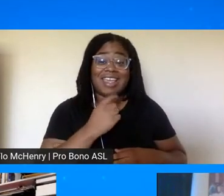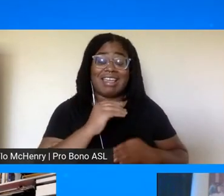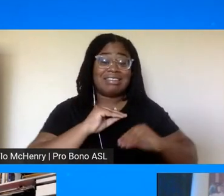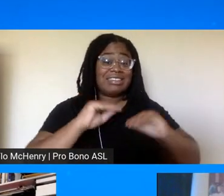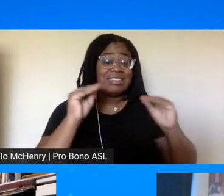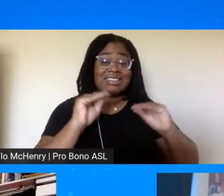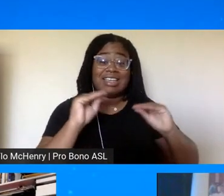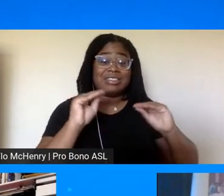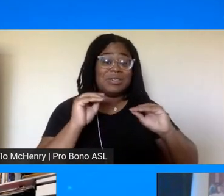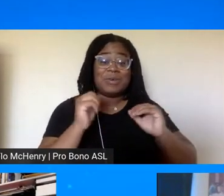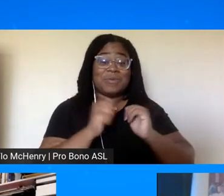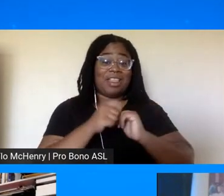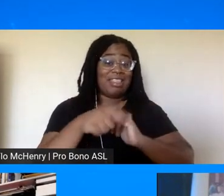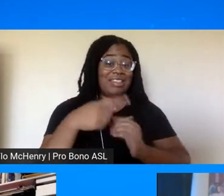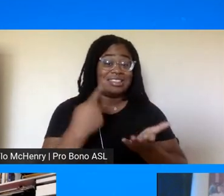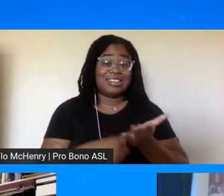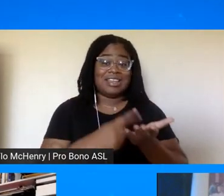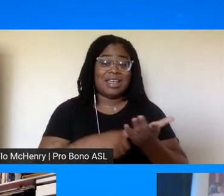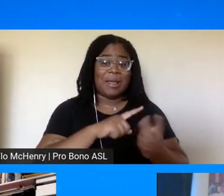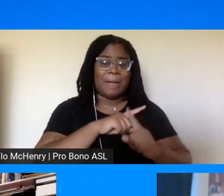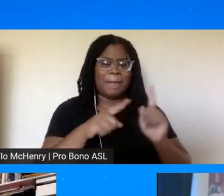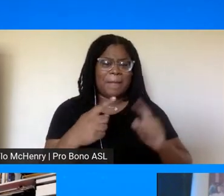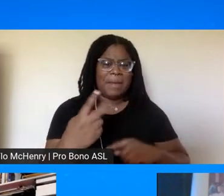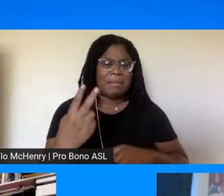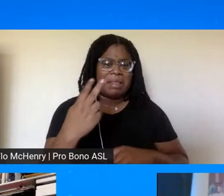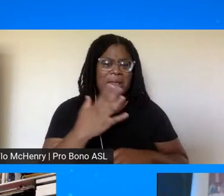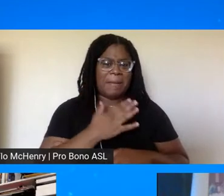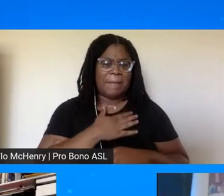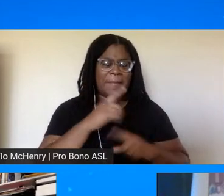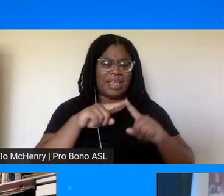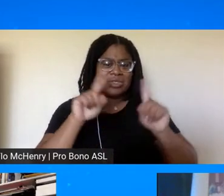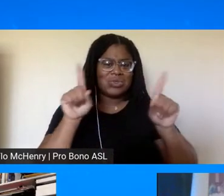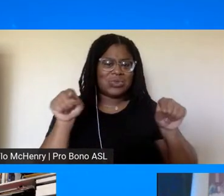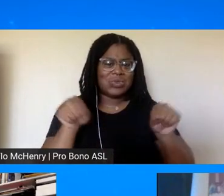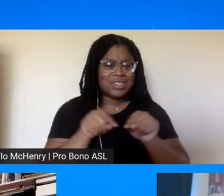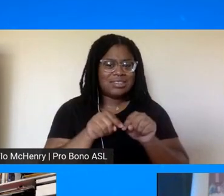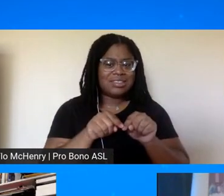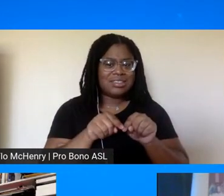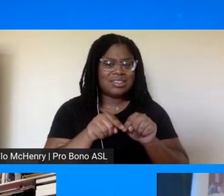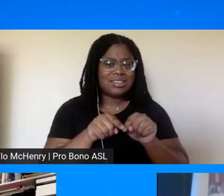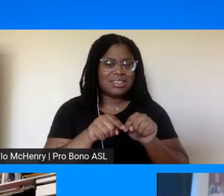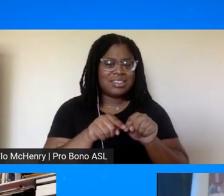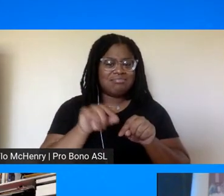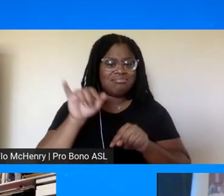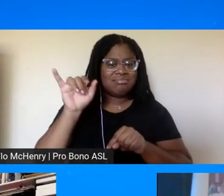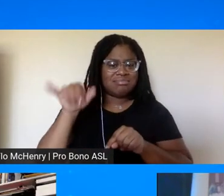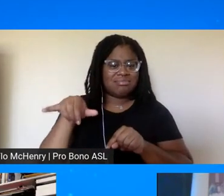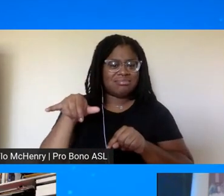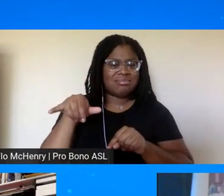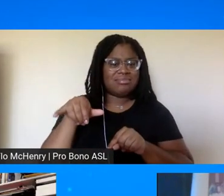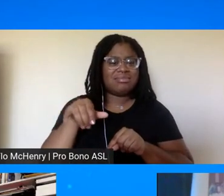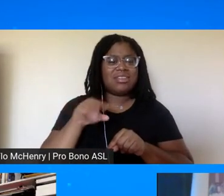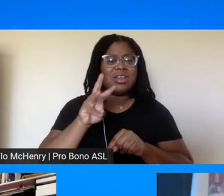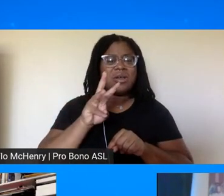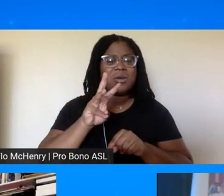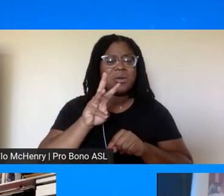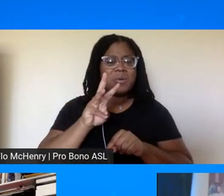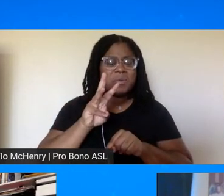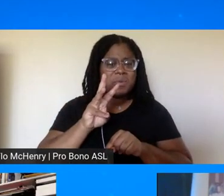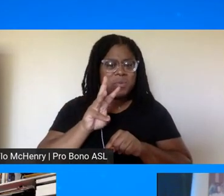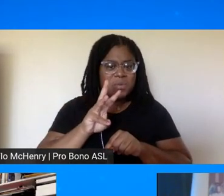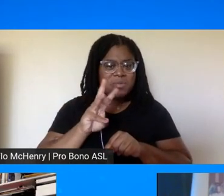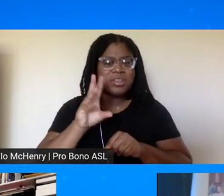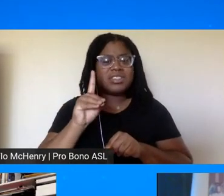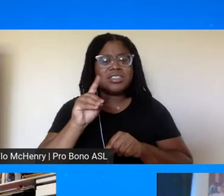to do with the conversation but i'm looking at my screen and dr west dr graves your colors your